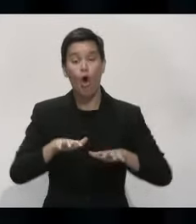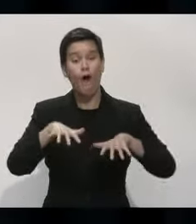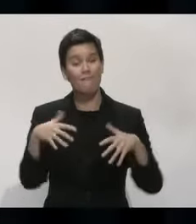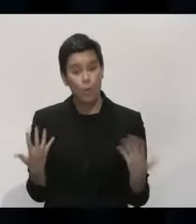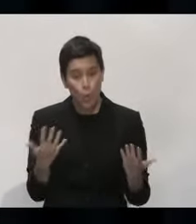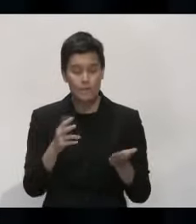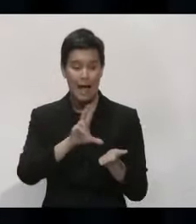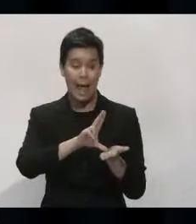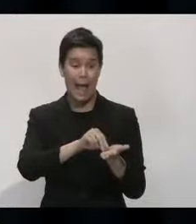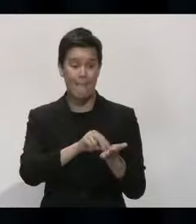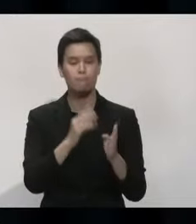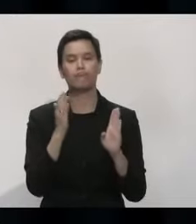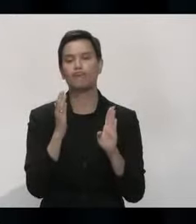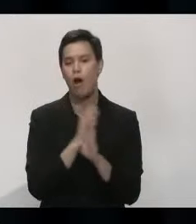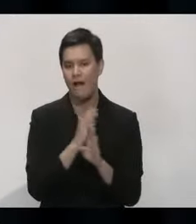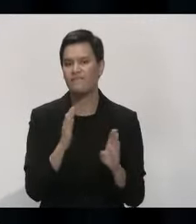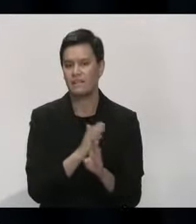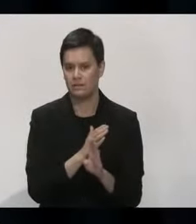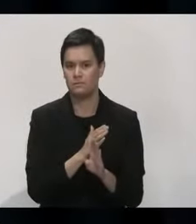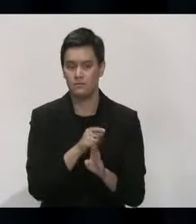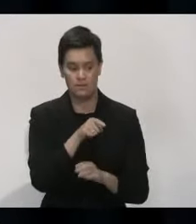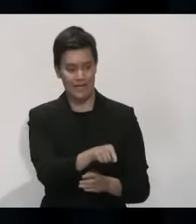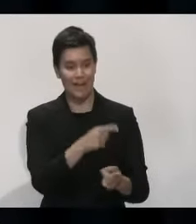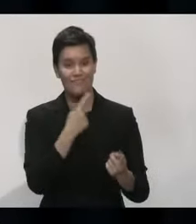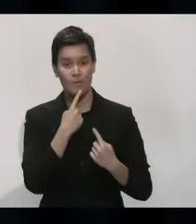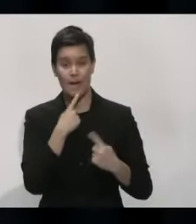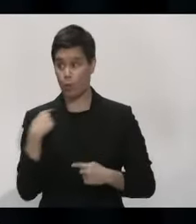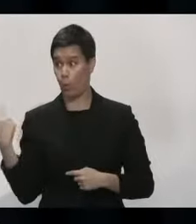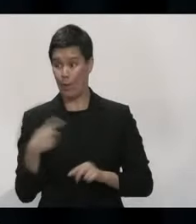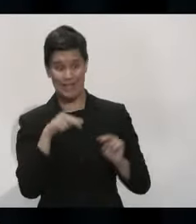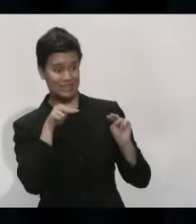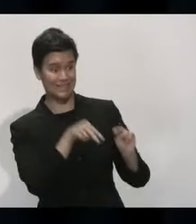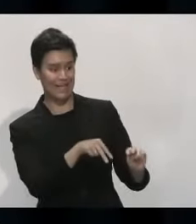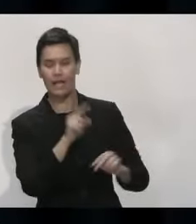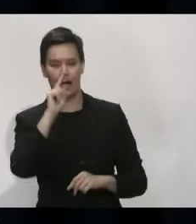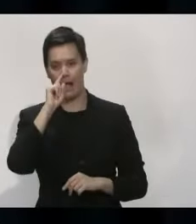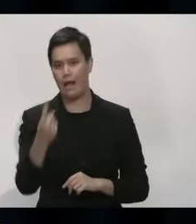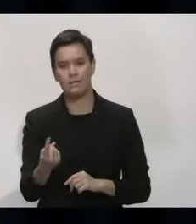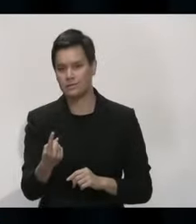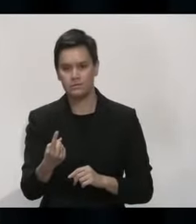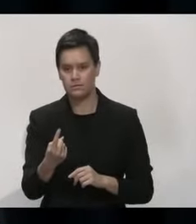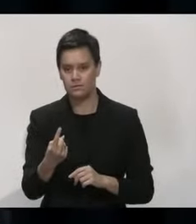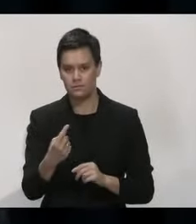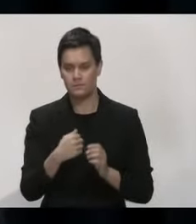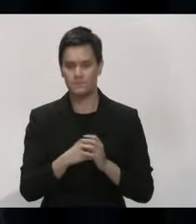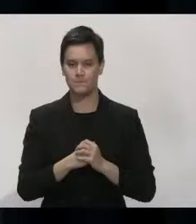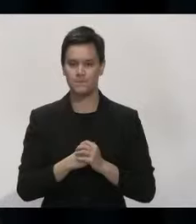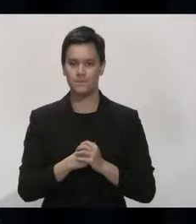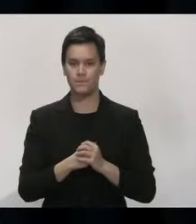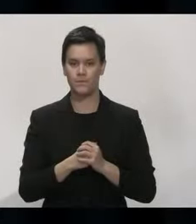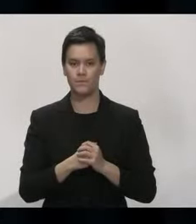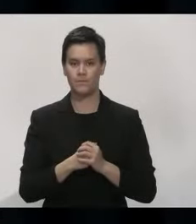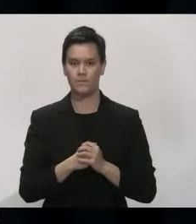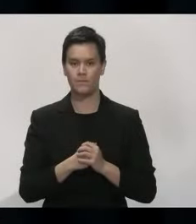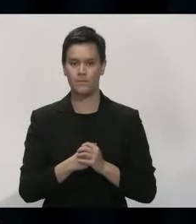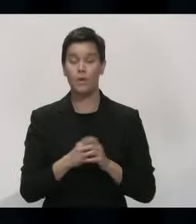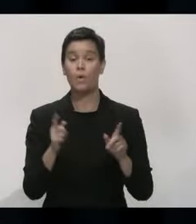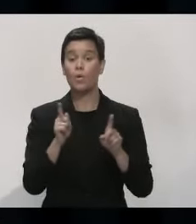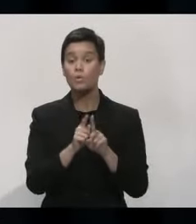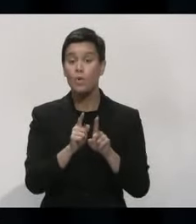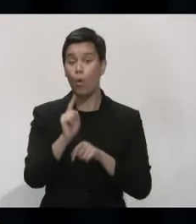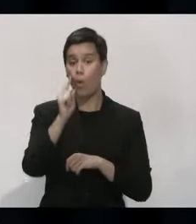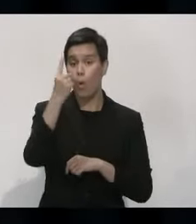tracer app gives people the control of their own data and we don't intend to change that. So a final word for the people of Auckland